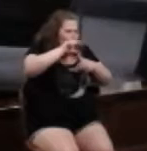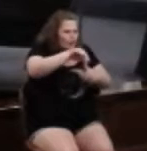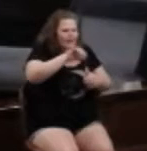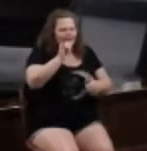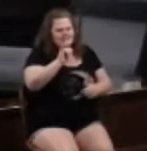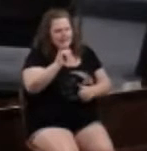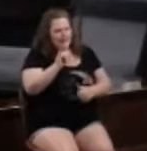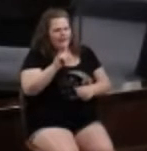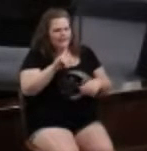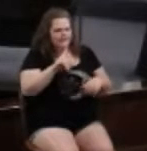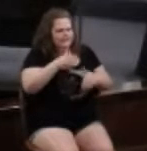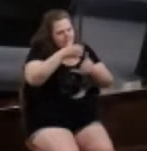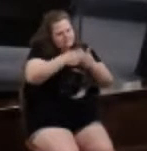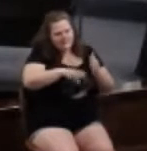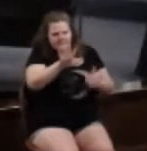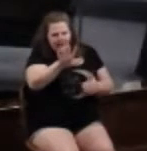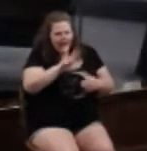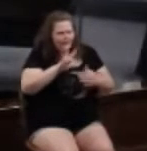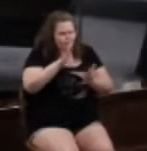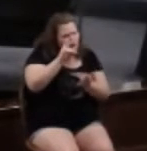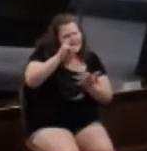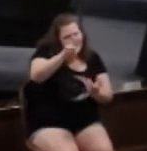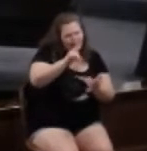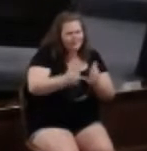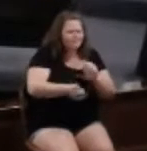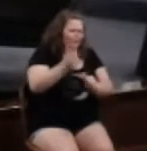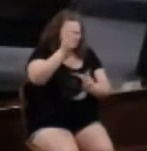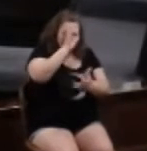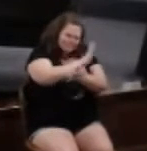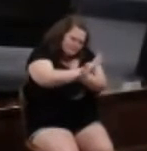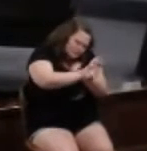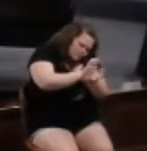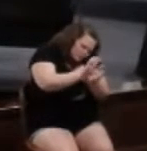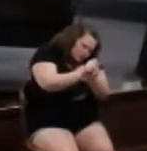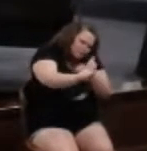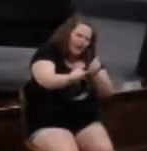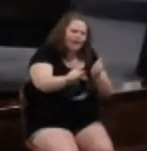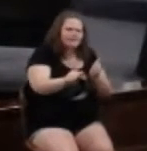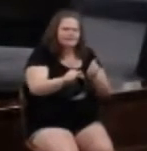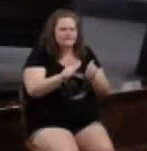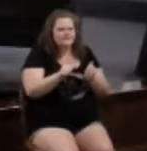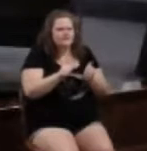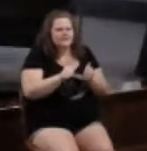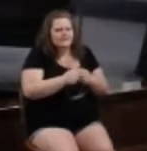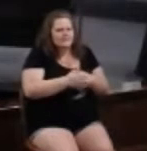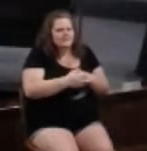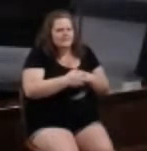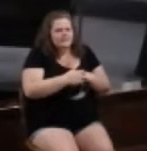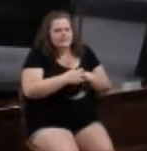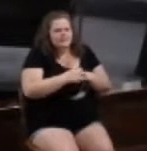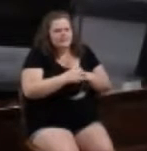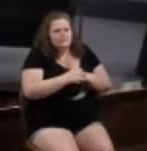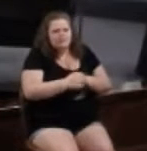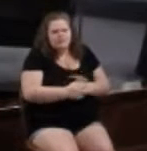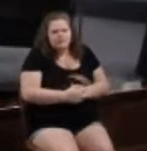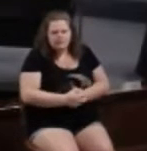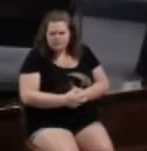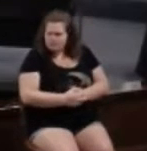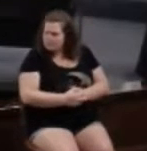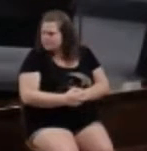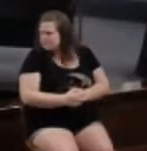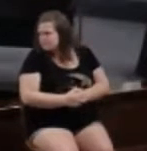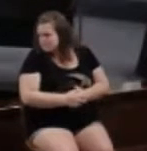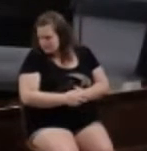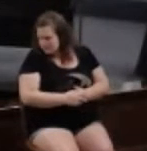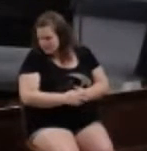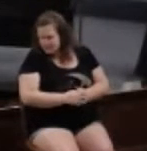tornadoes. The most destructive, the most destructive of these, will